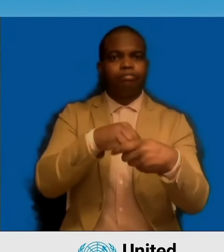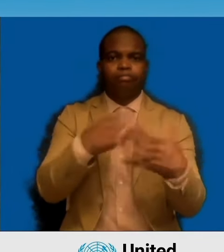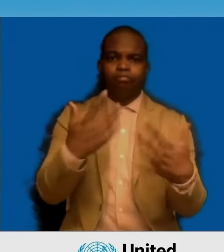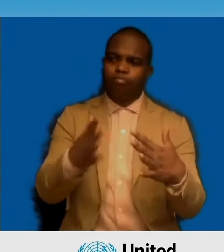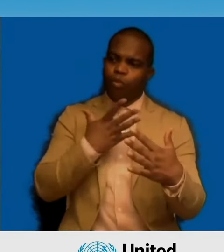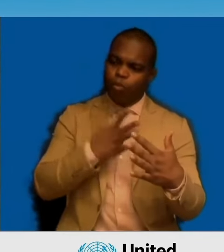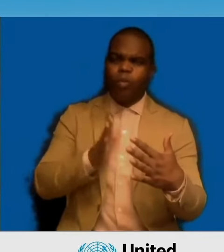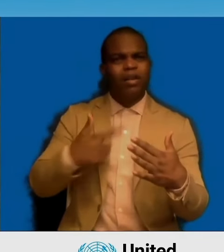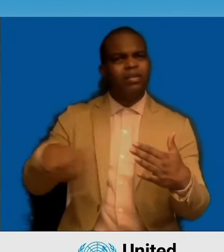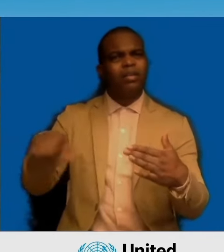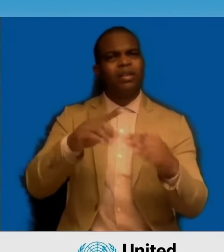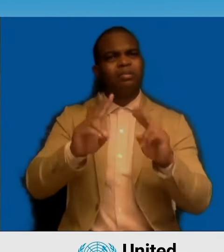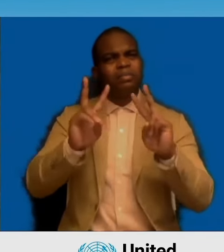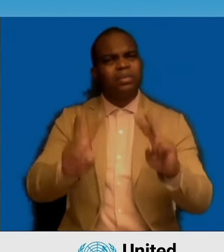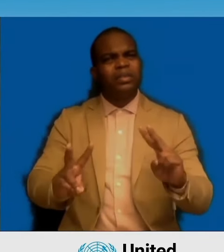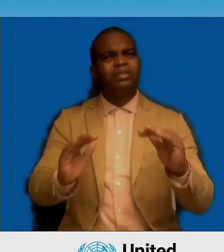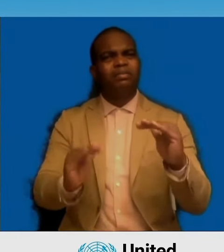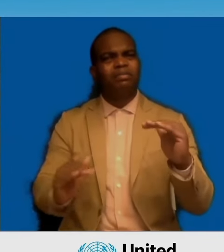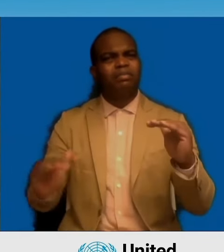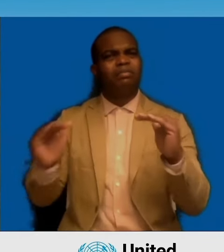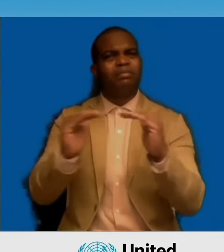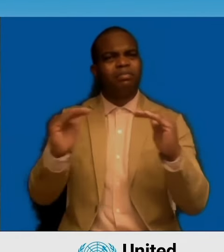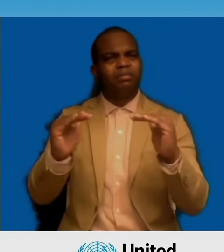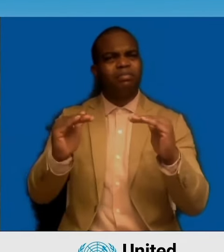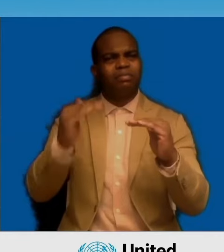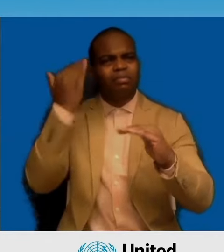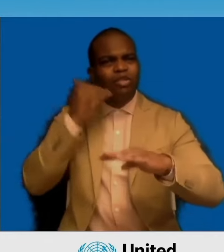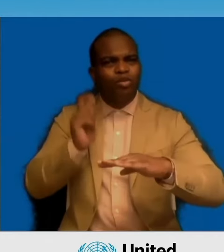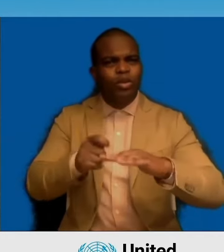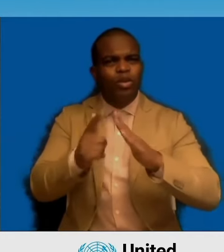the rule of law, and constructive multilateralism. Thank you.